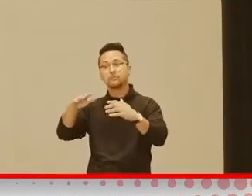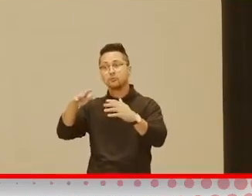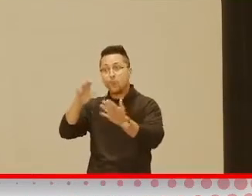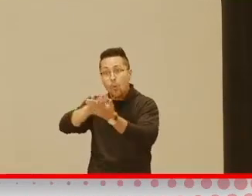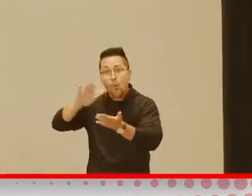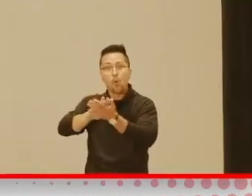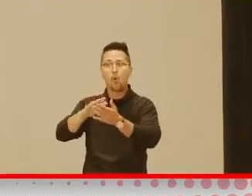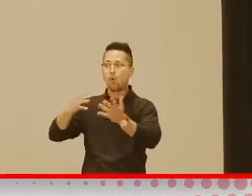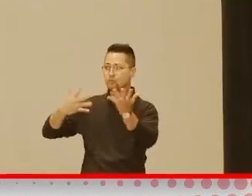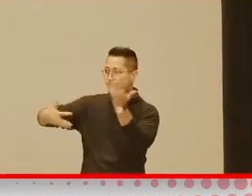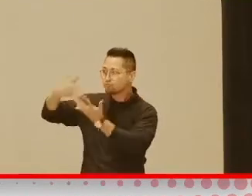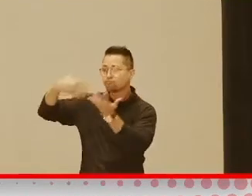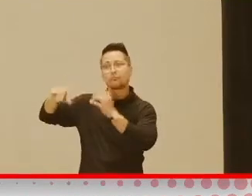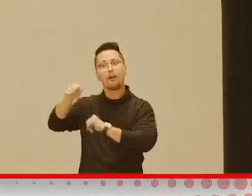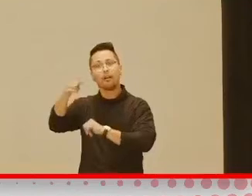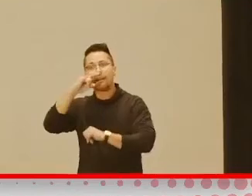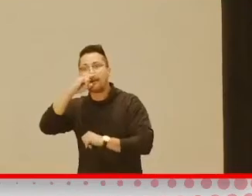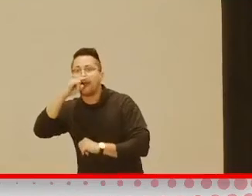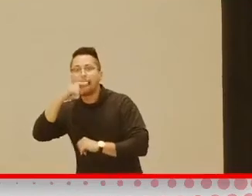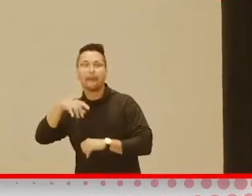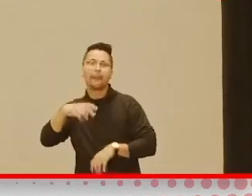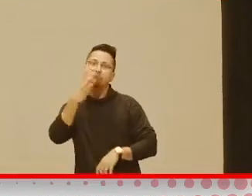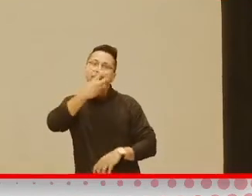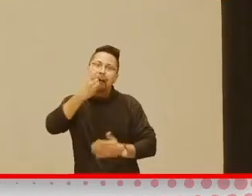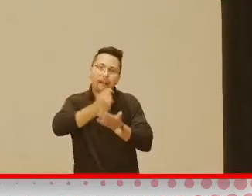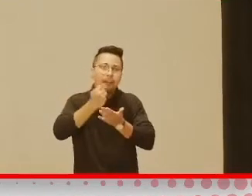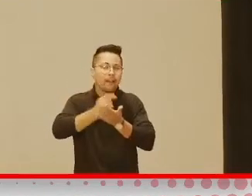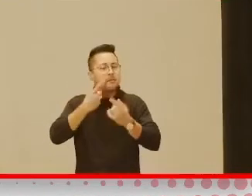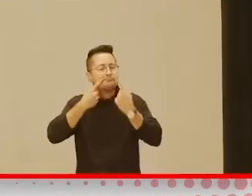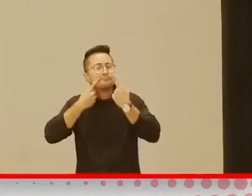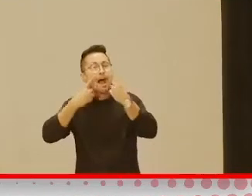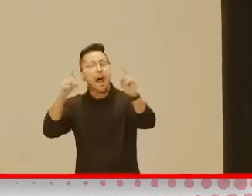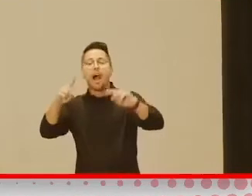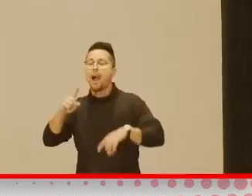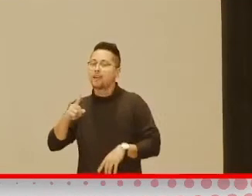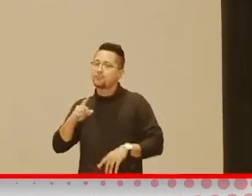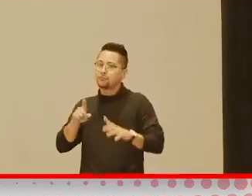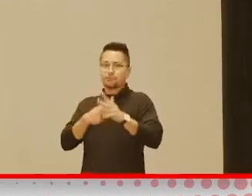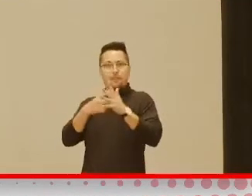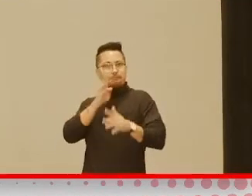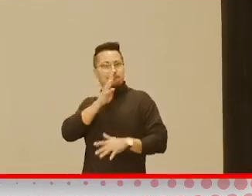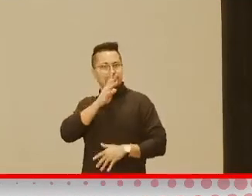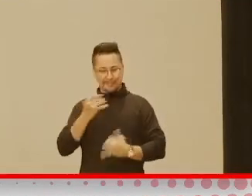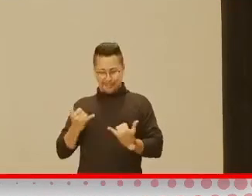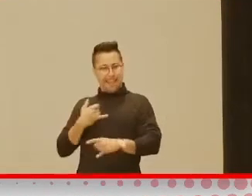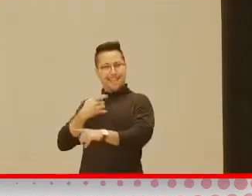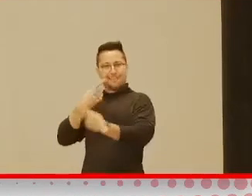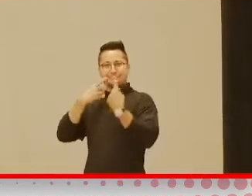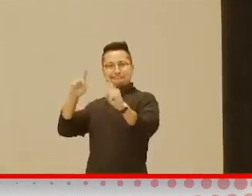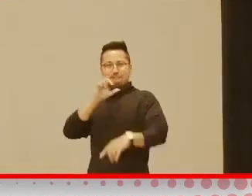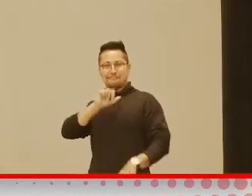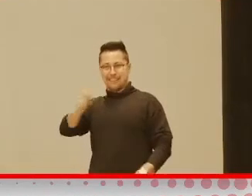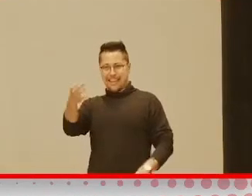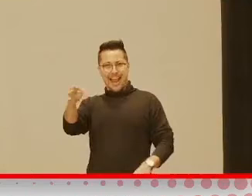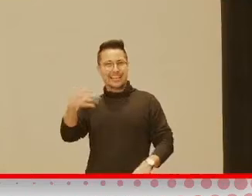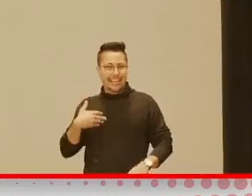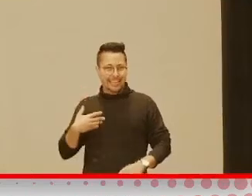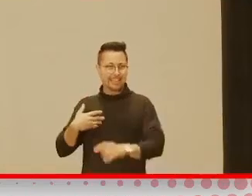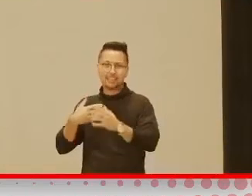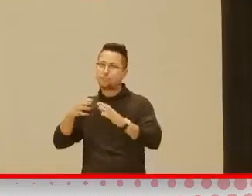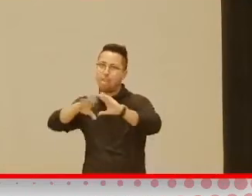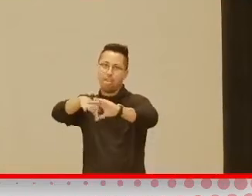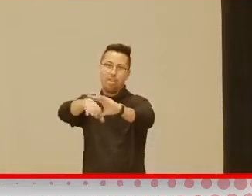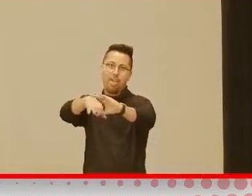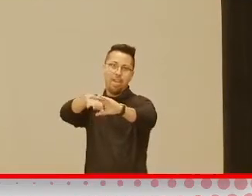he did. And now that he's 19, sometimes it's hard to get him to shut up. So I know, Jeremy, you better be